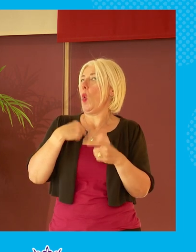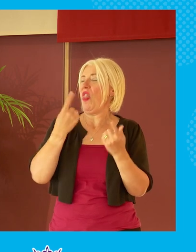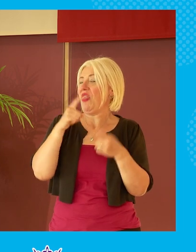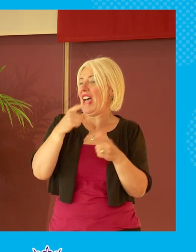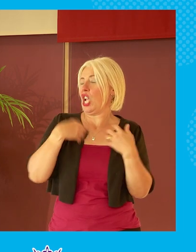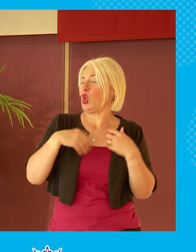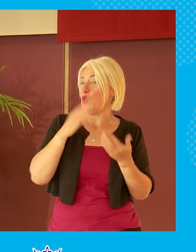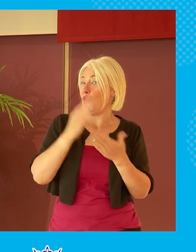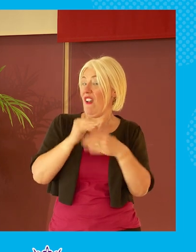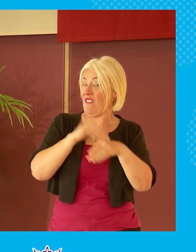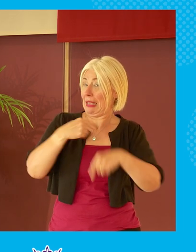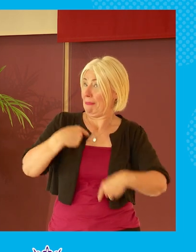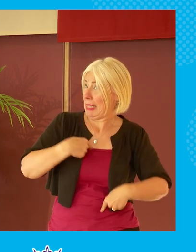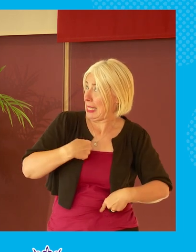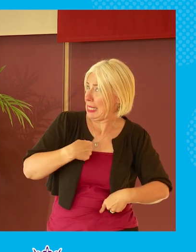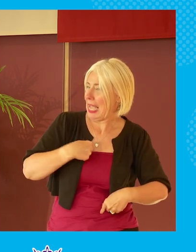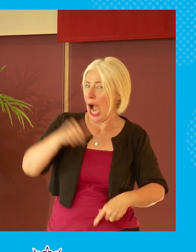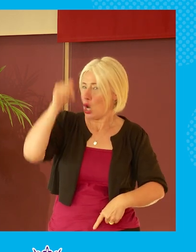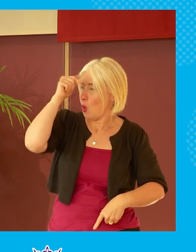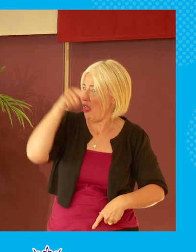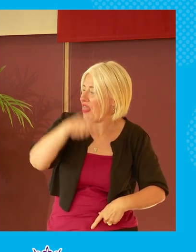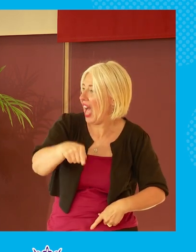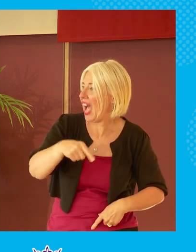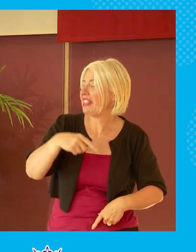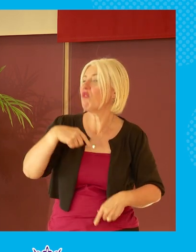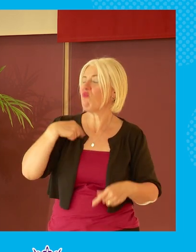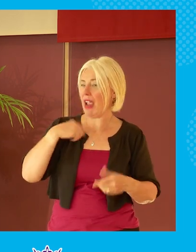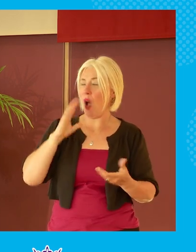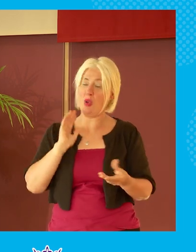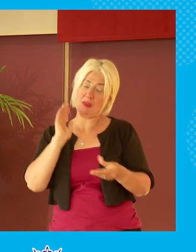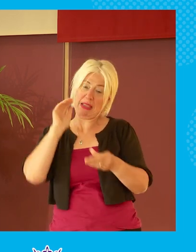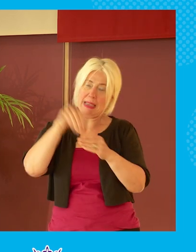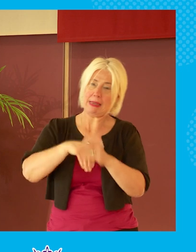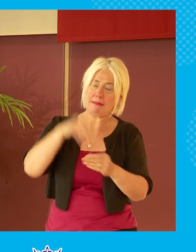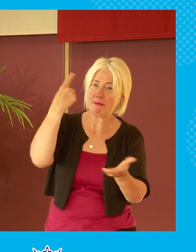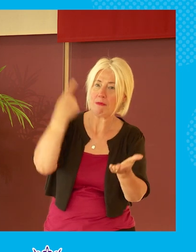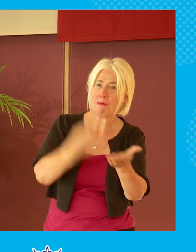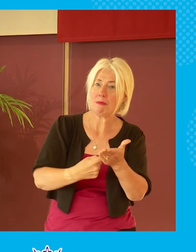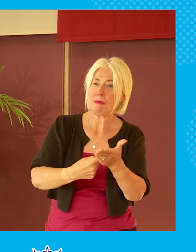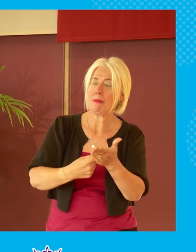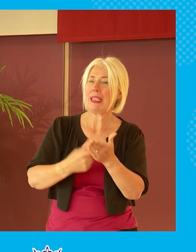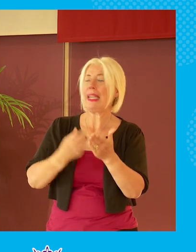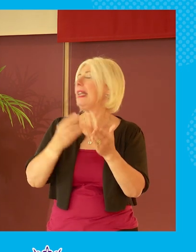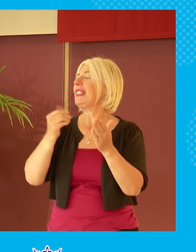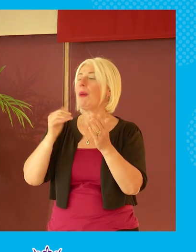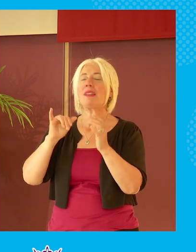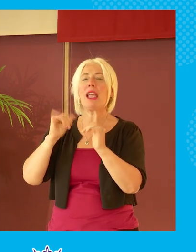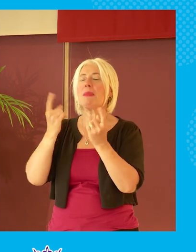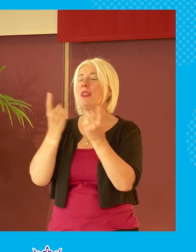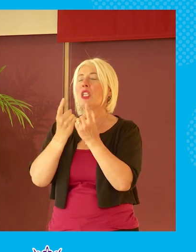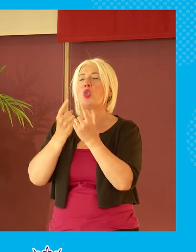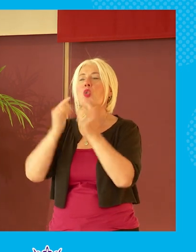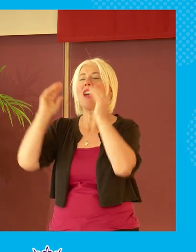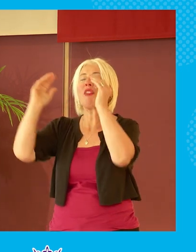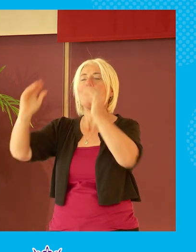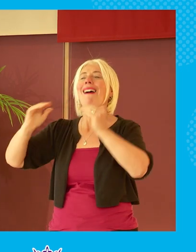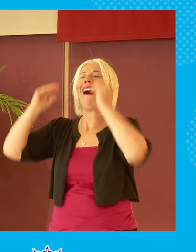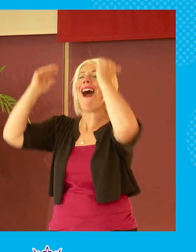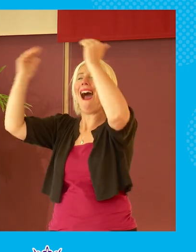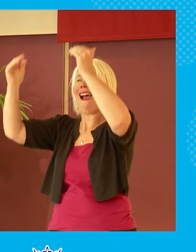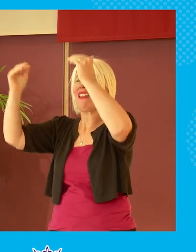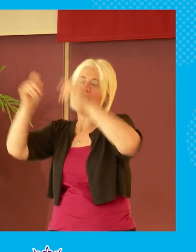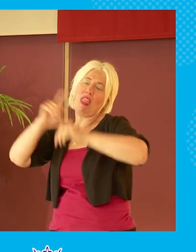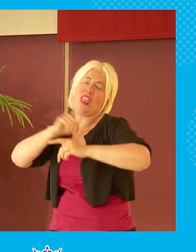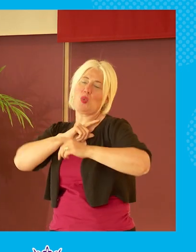that affect them that they know about and that's what we should be aiming to do some of those have to be taken at quite a high level and that's why i think we will still need representative democracy